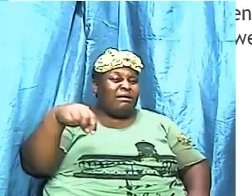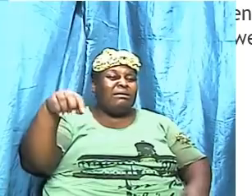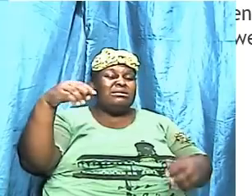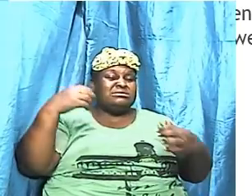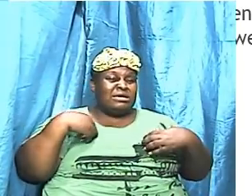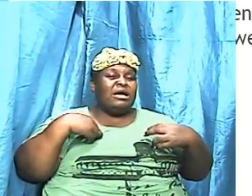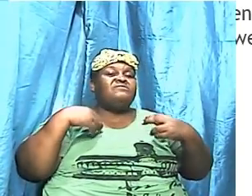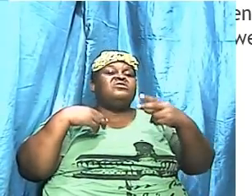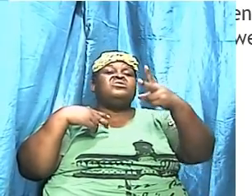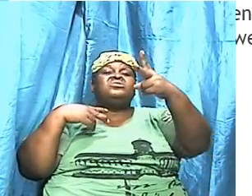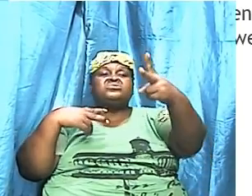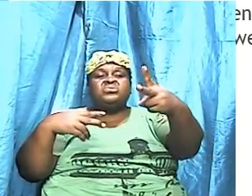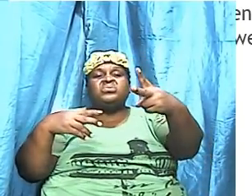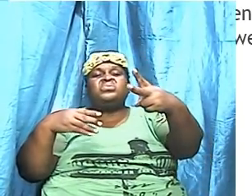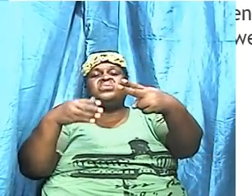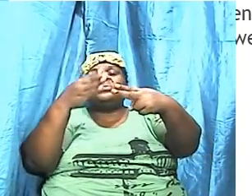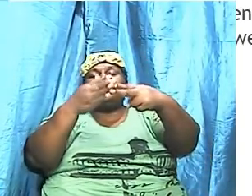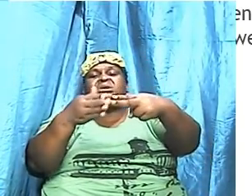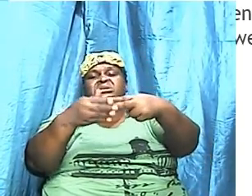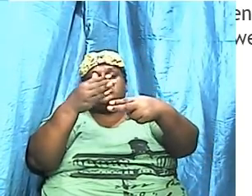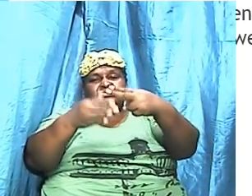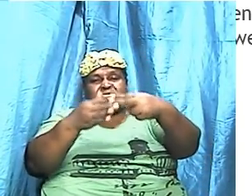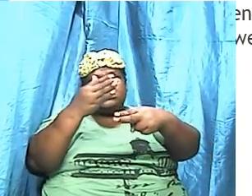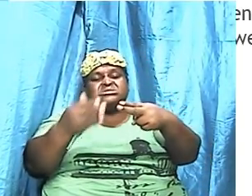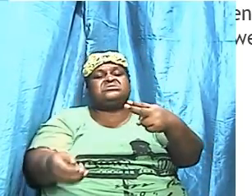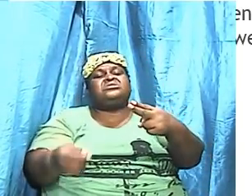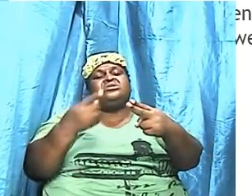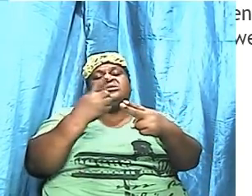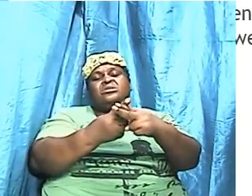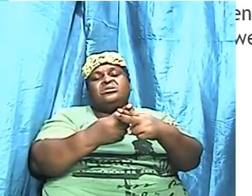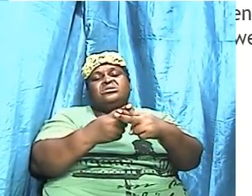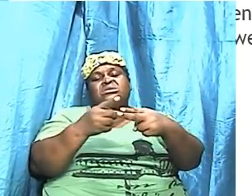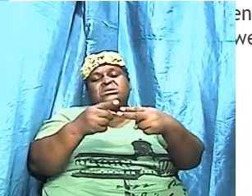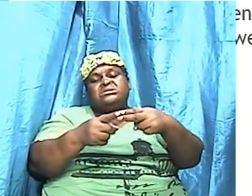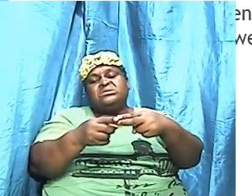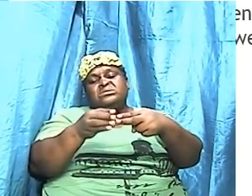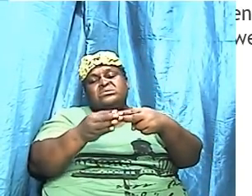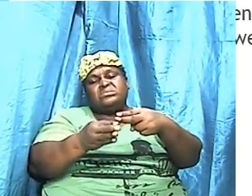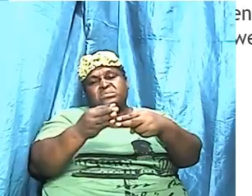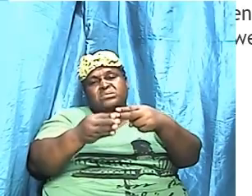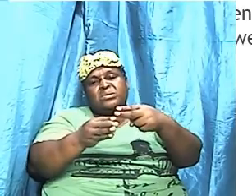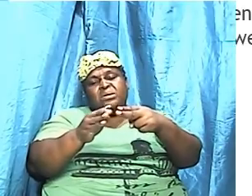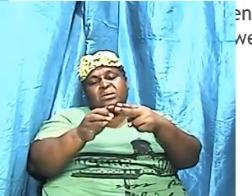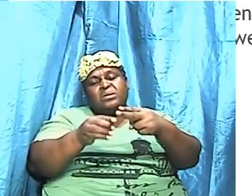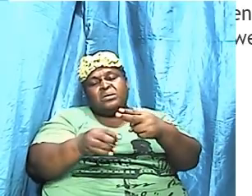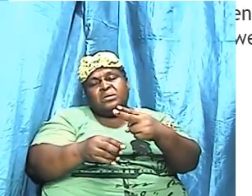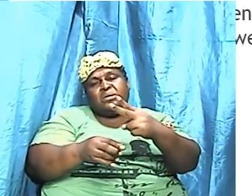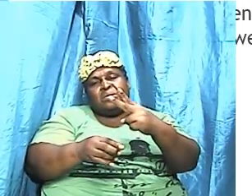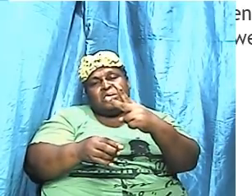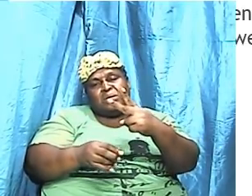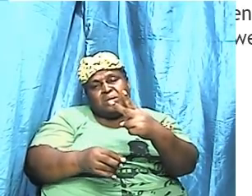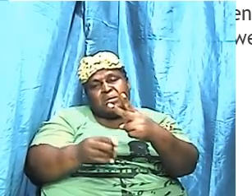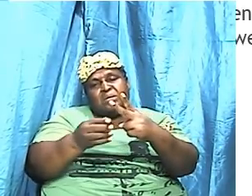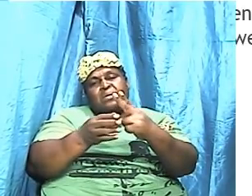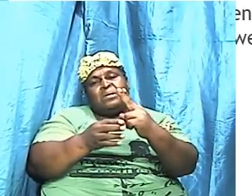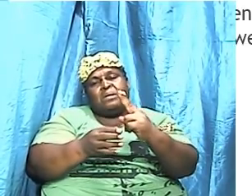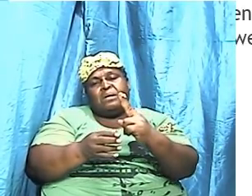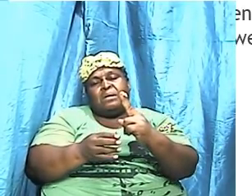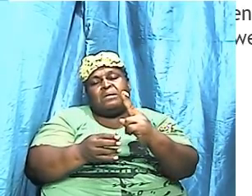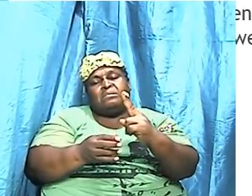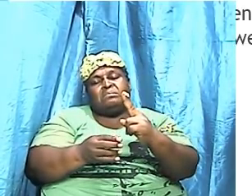edges and the front of it, the tip of it was bent upwards and that was also